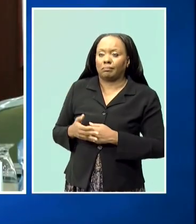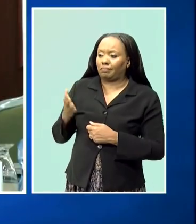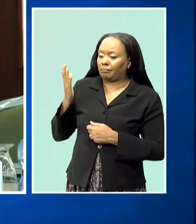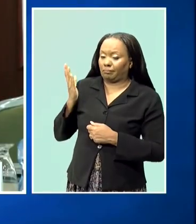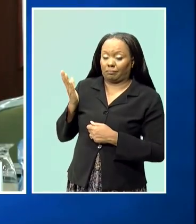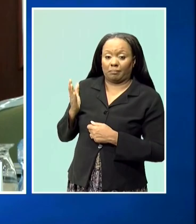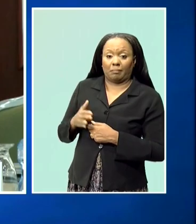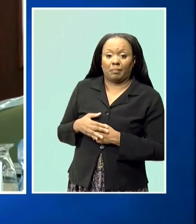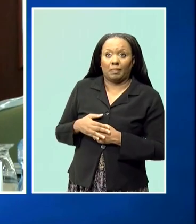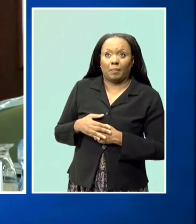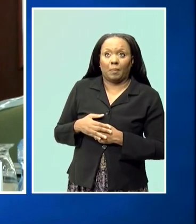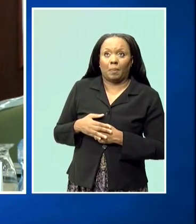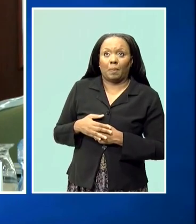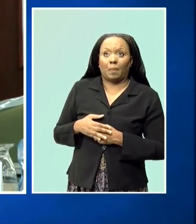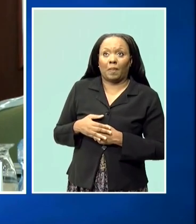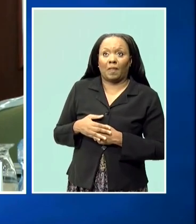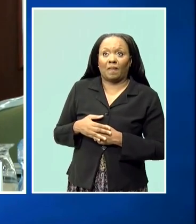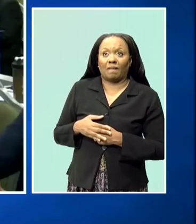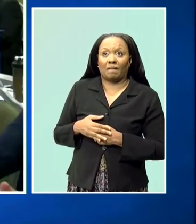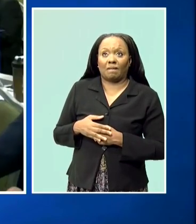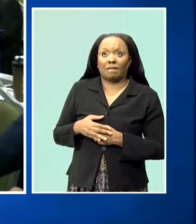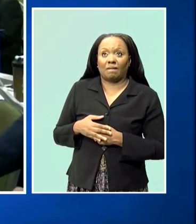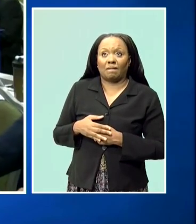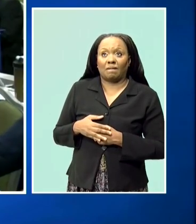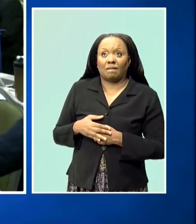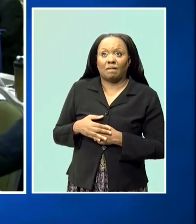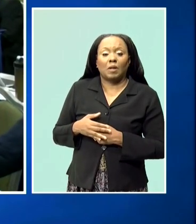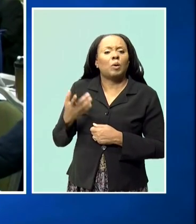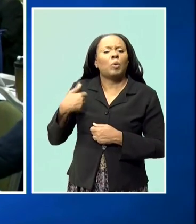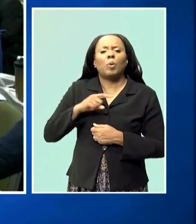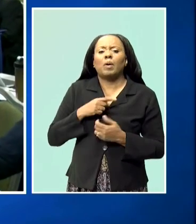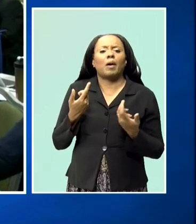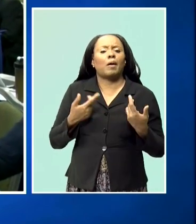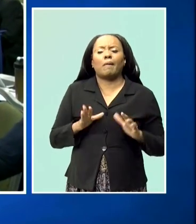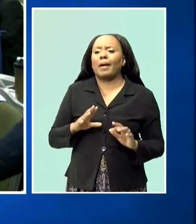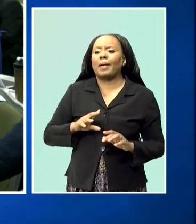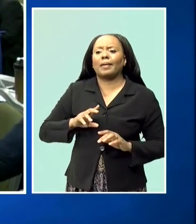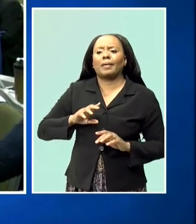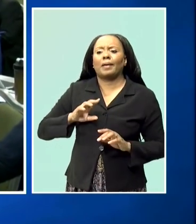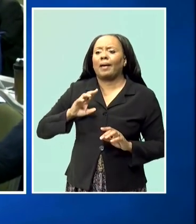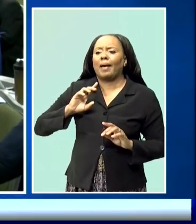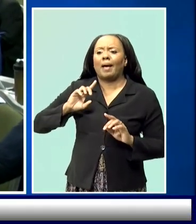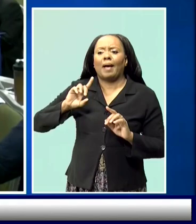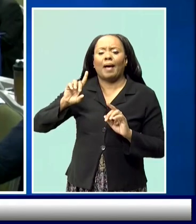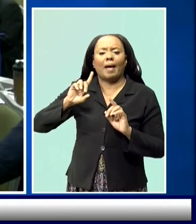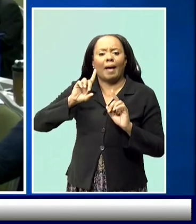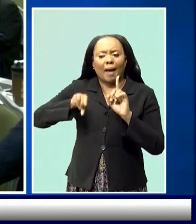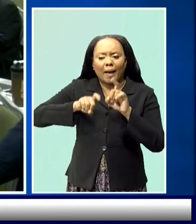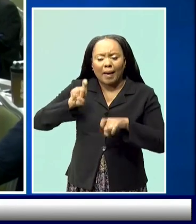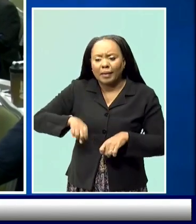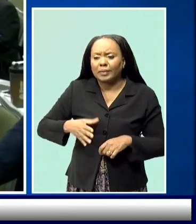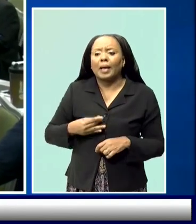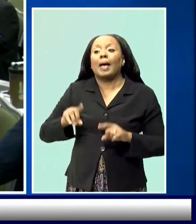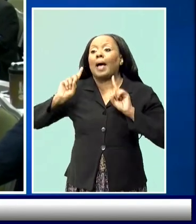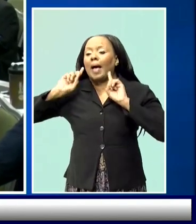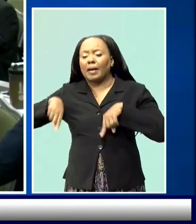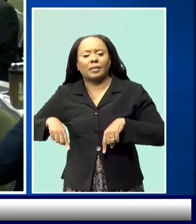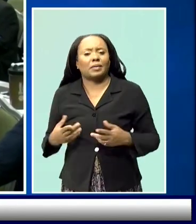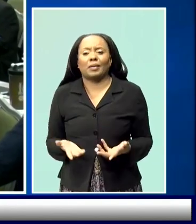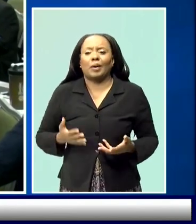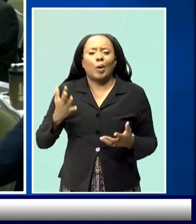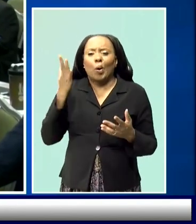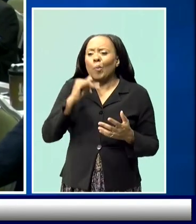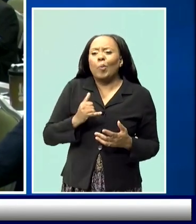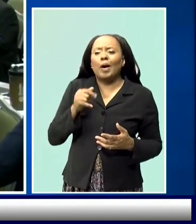no, this question has been asked, it's been answered. There's no evidence of an extremely abnormal year in relation to sales.